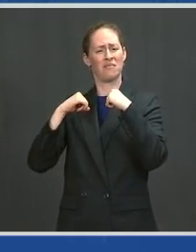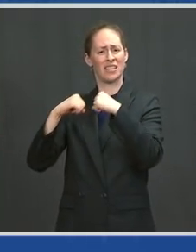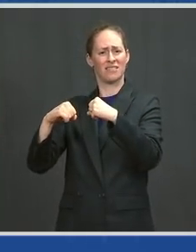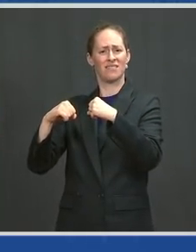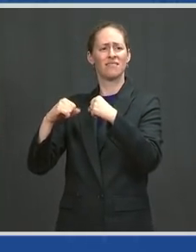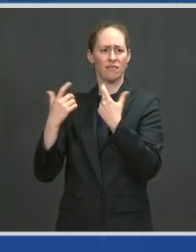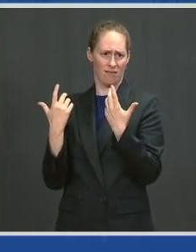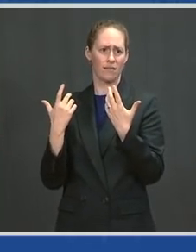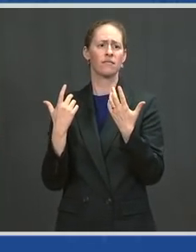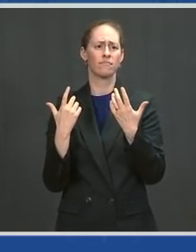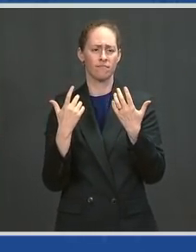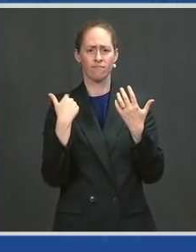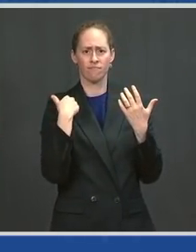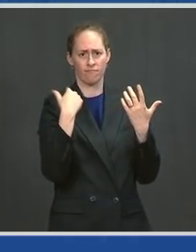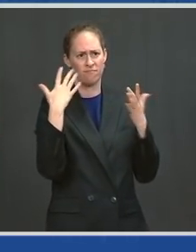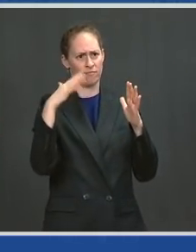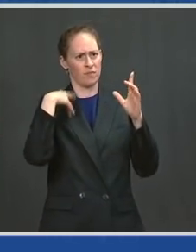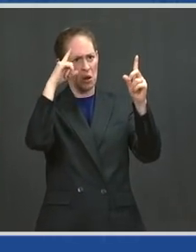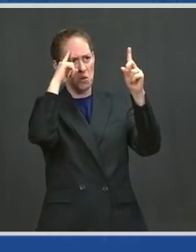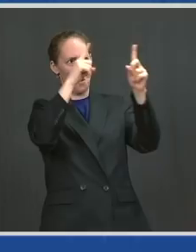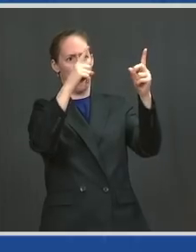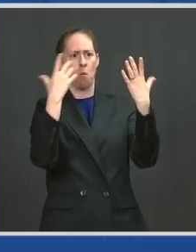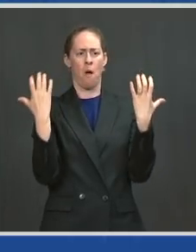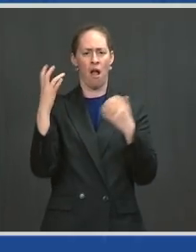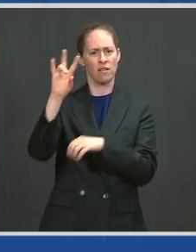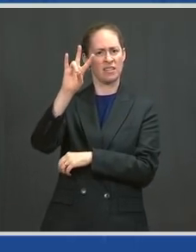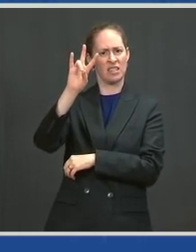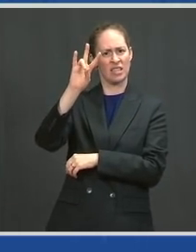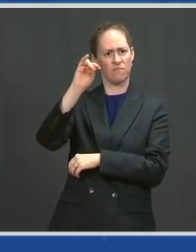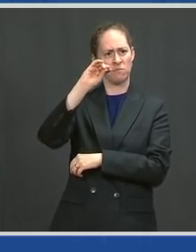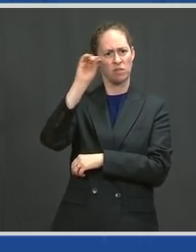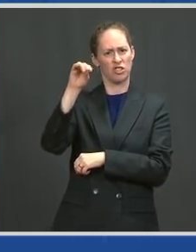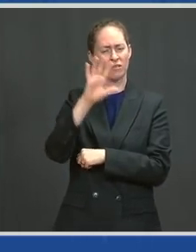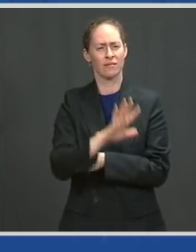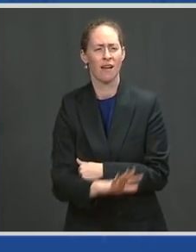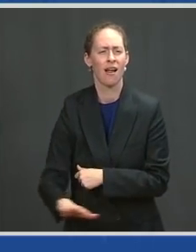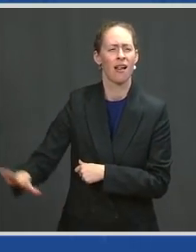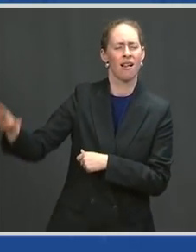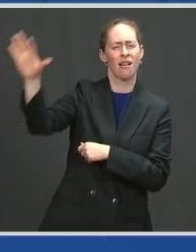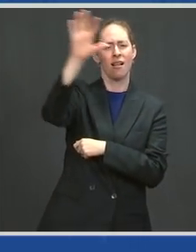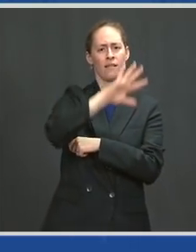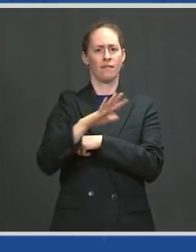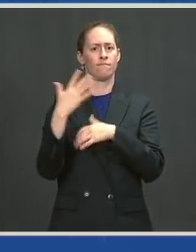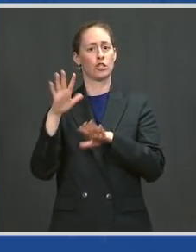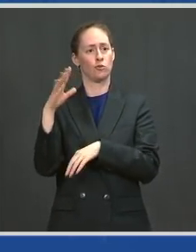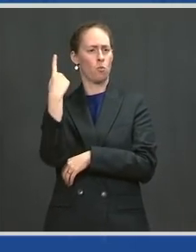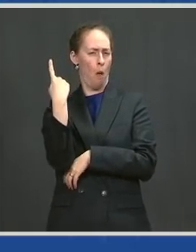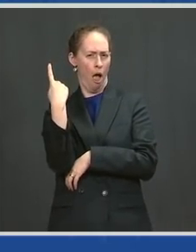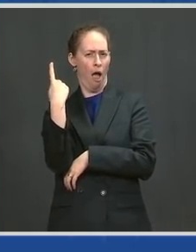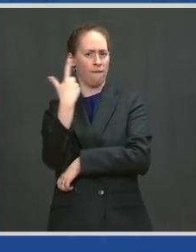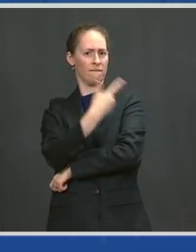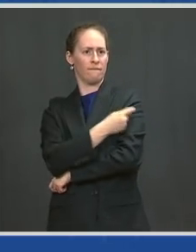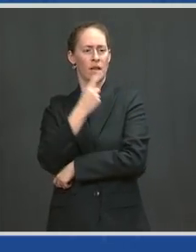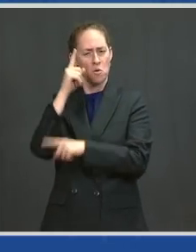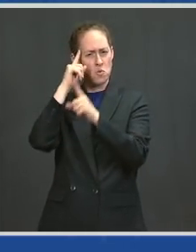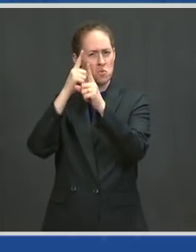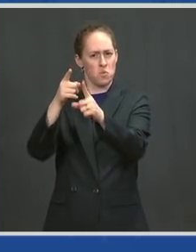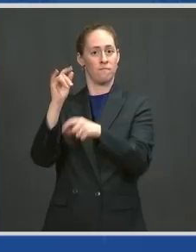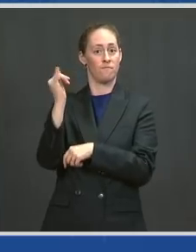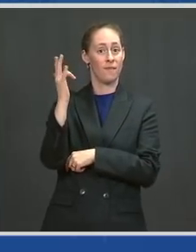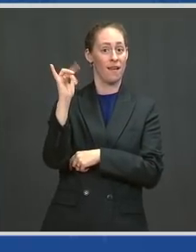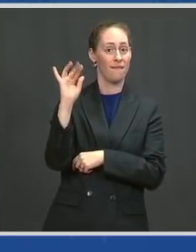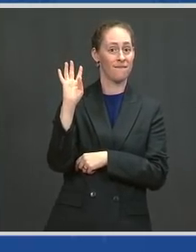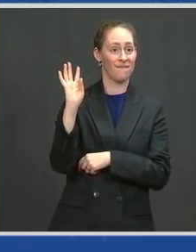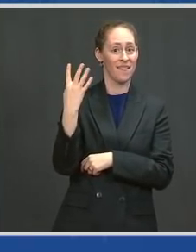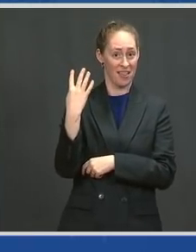of getting 70 percent of adult Americans at least one shot by July the 4th. Today, just